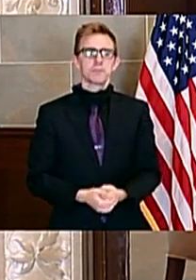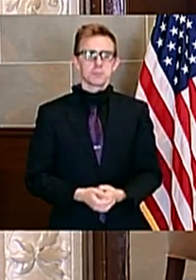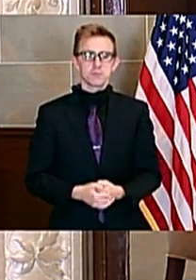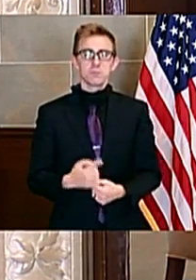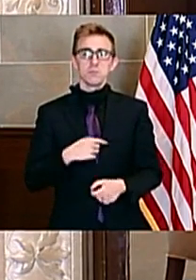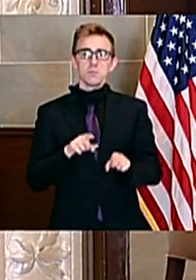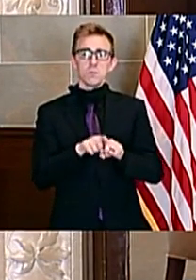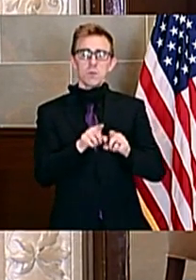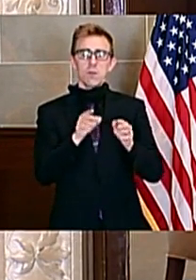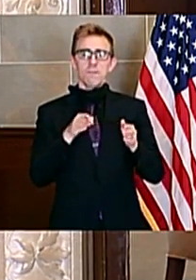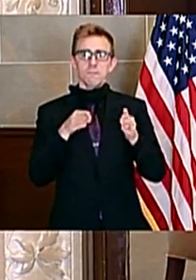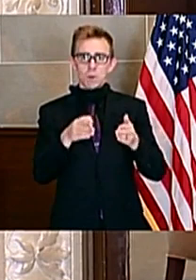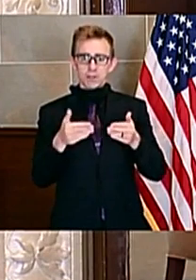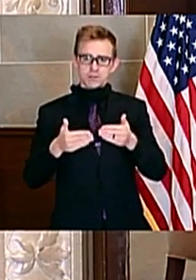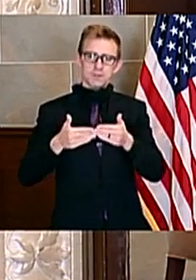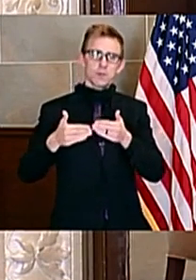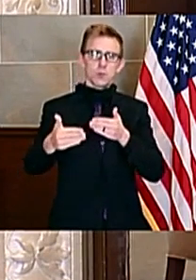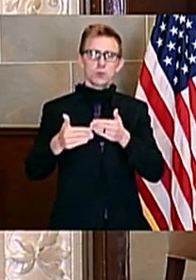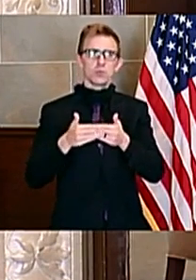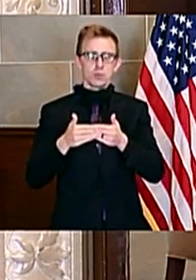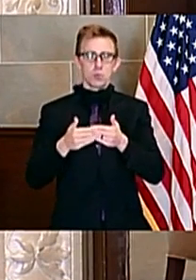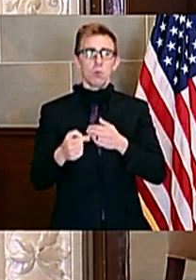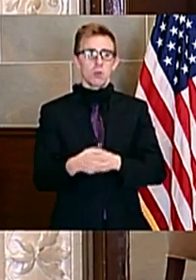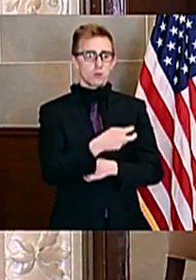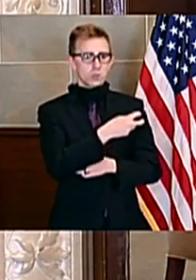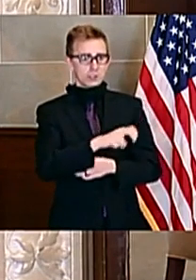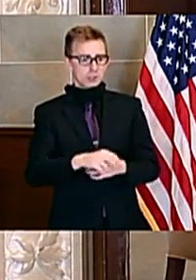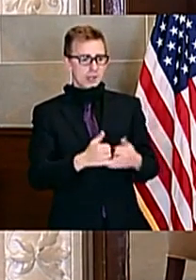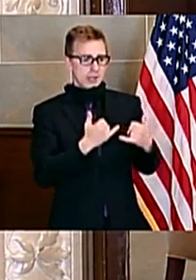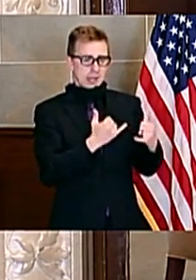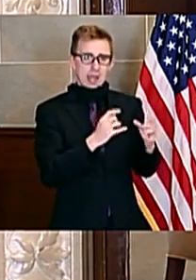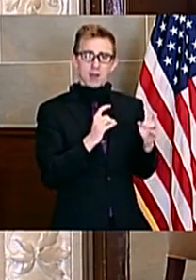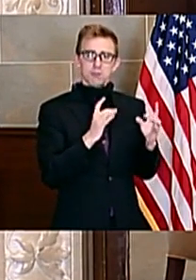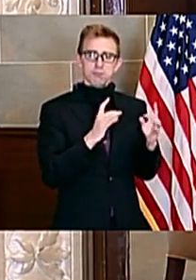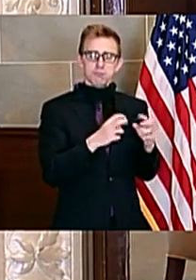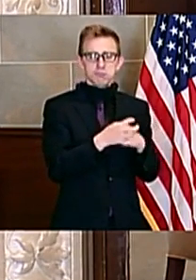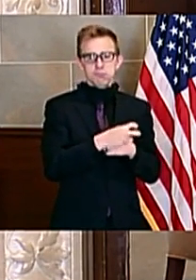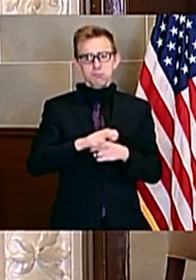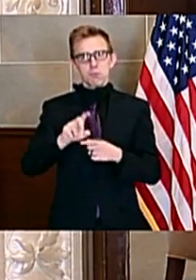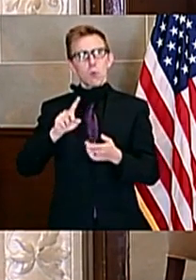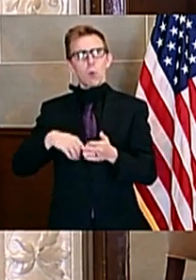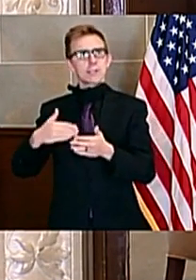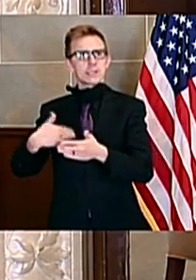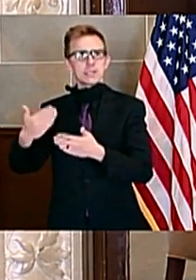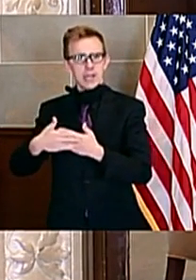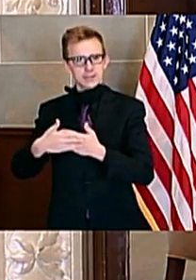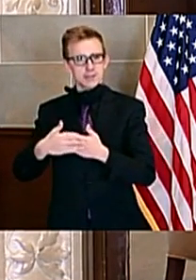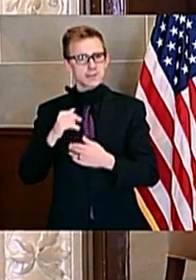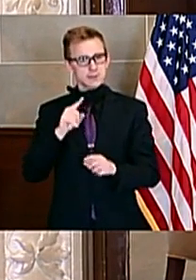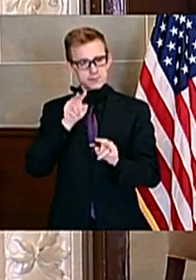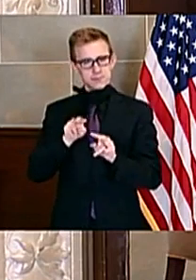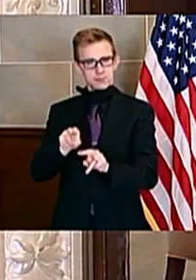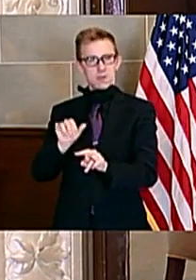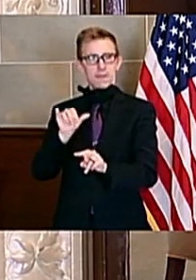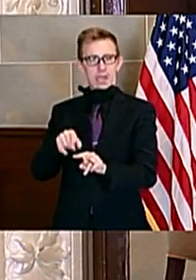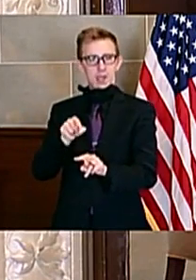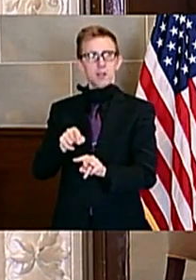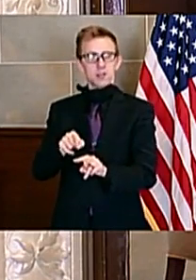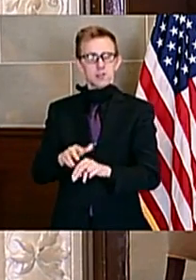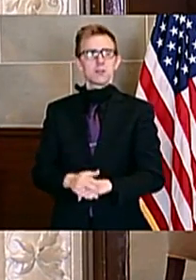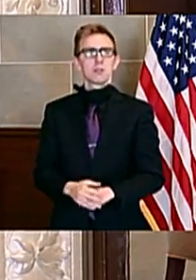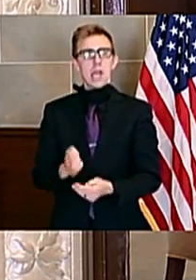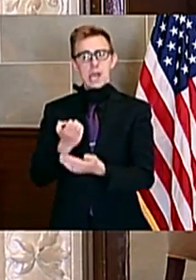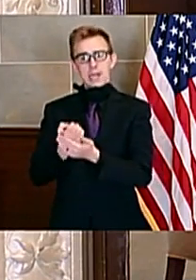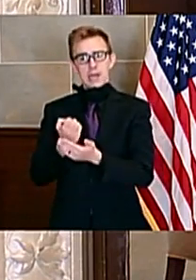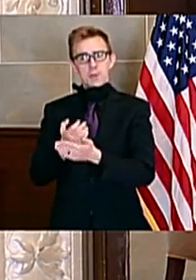on the future of the Department of Higher Education. So transitioning from the immediate crisis to thinking about what comes next. We know that economic recovery is going to be